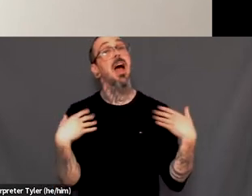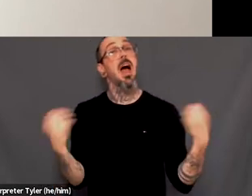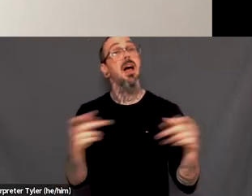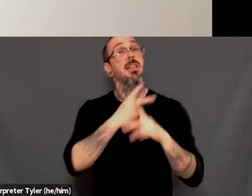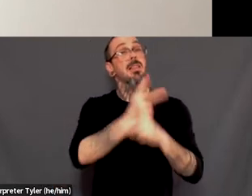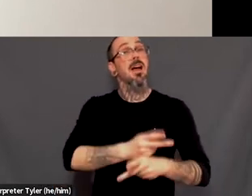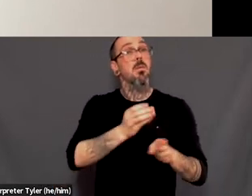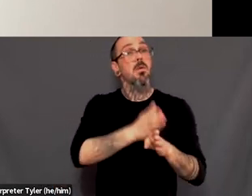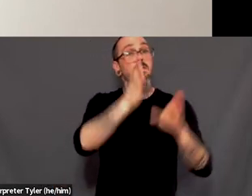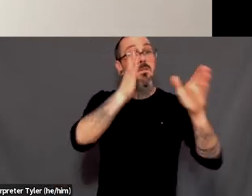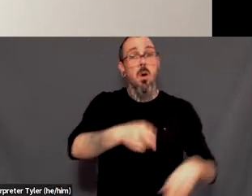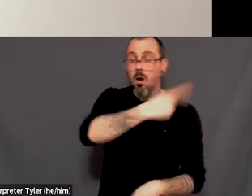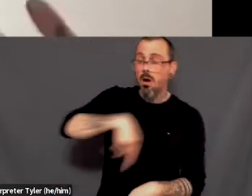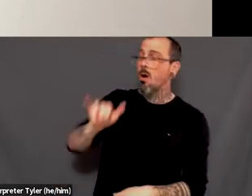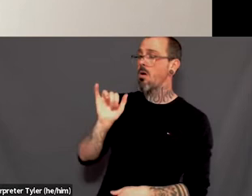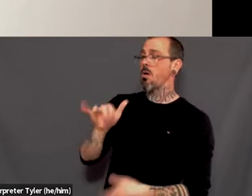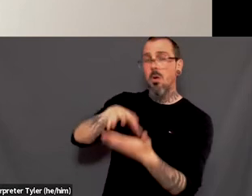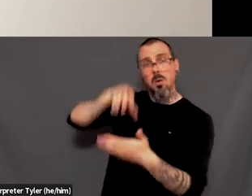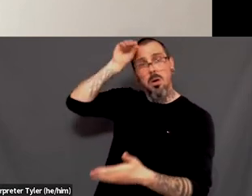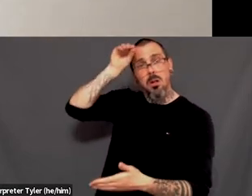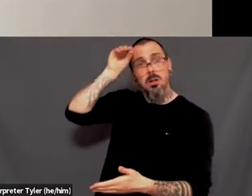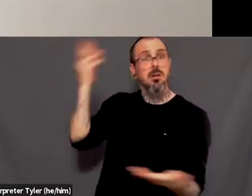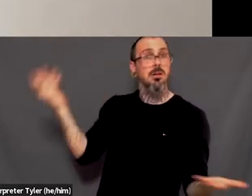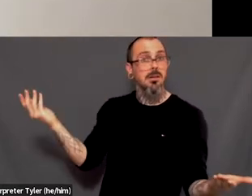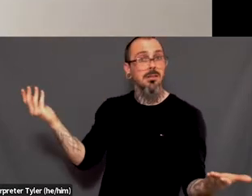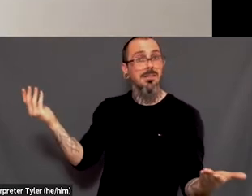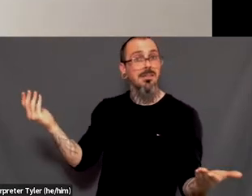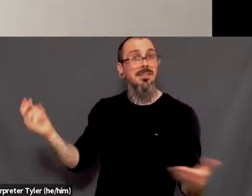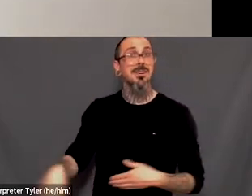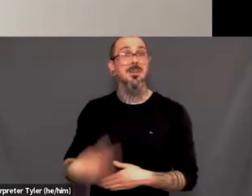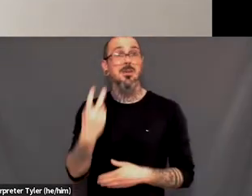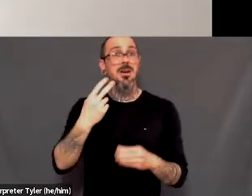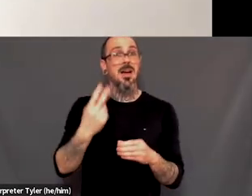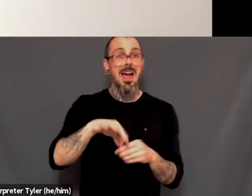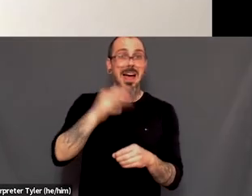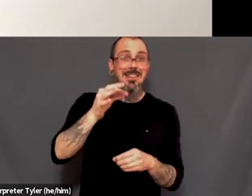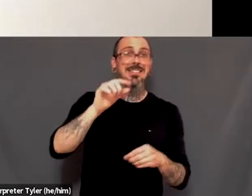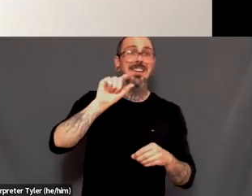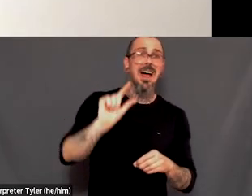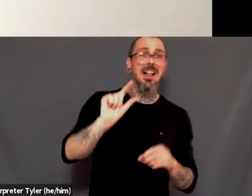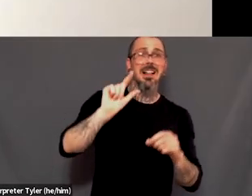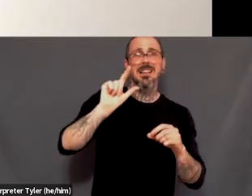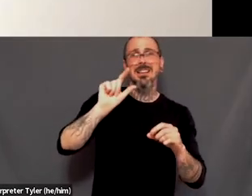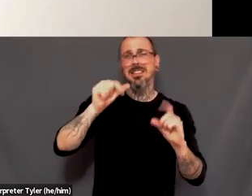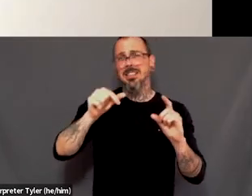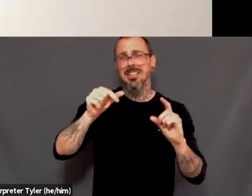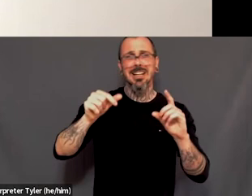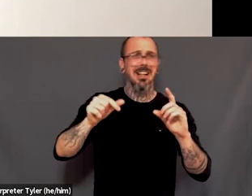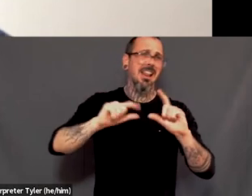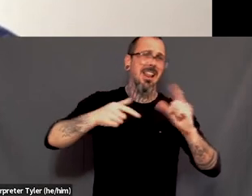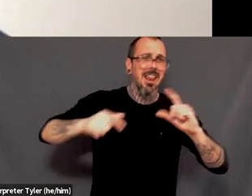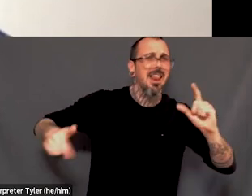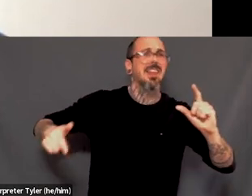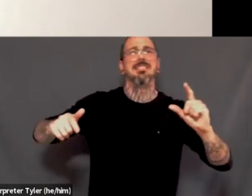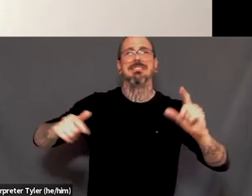of to us, uh, to us, uh, even, even we stumble. Can I say queer and trans? Is that good enough for now? Okay,